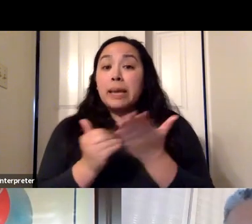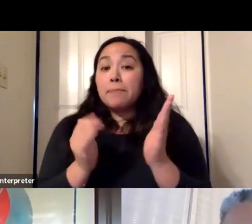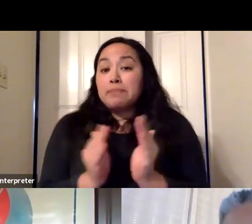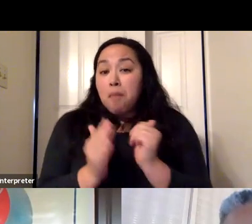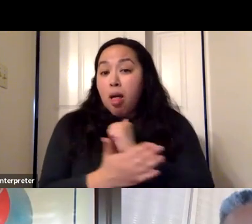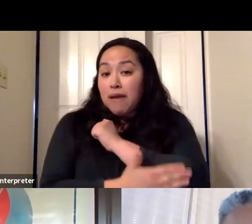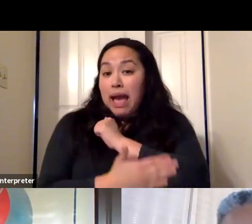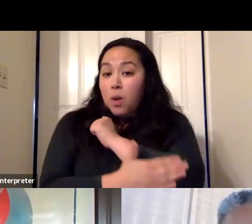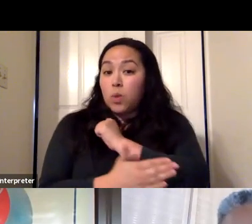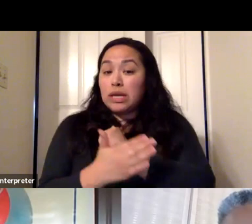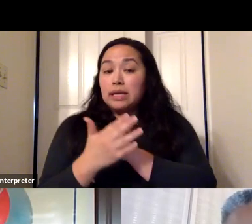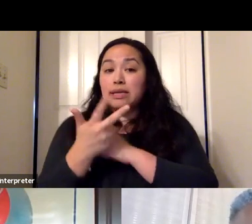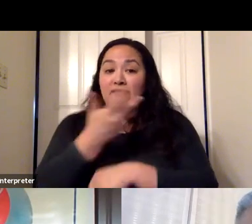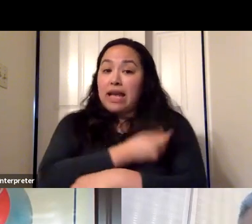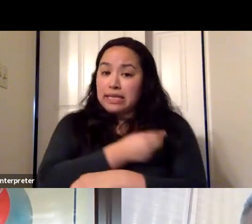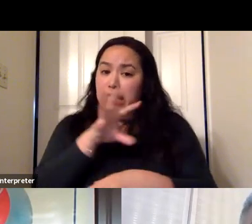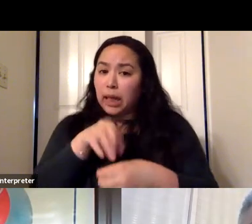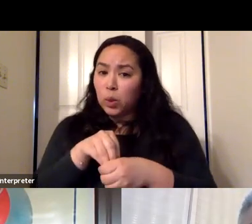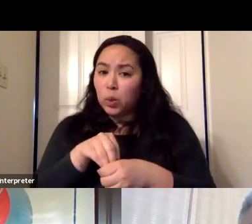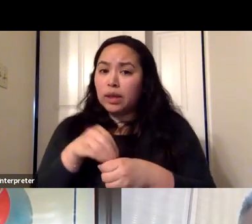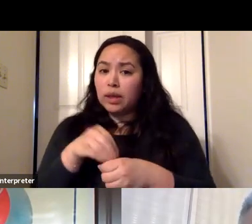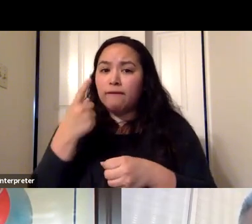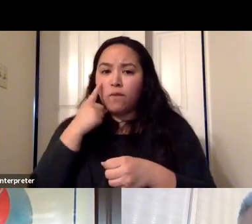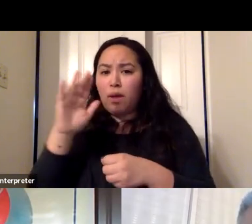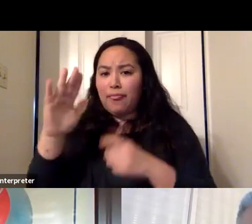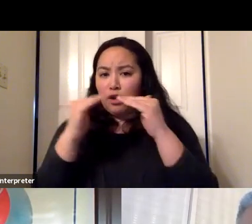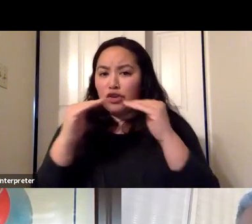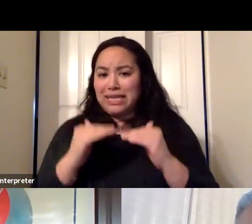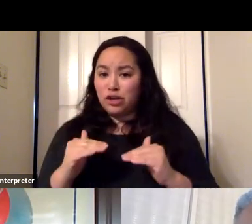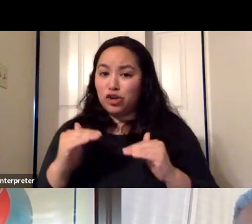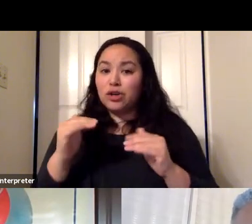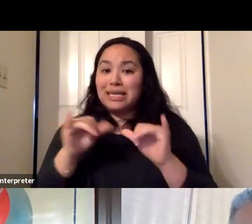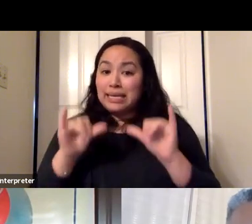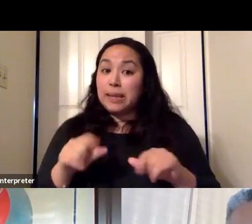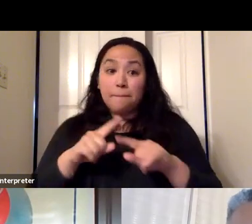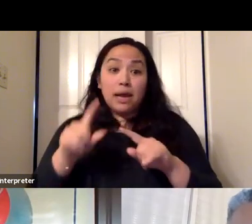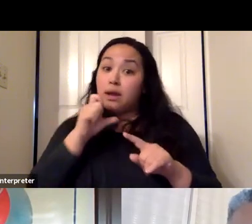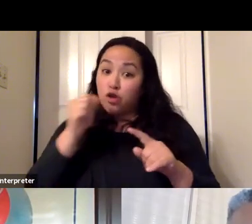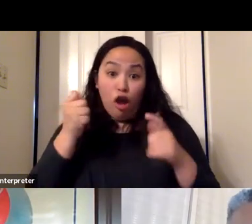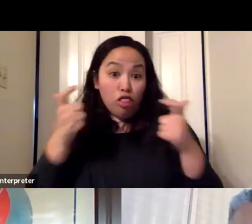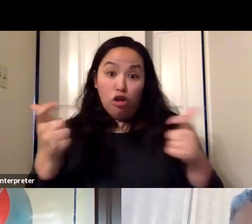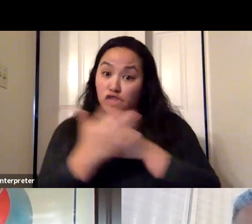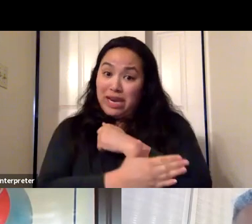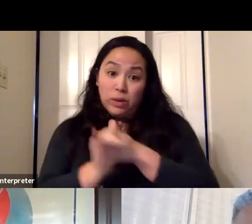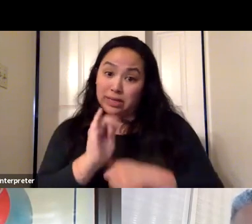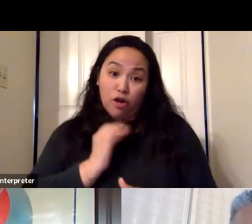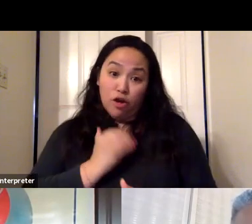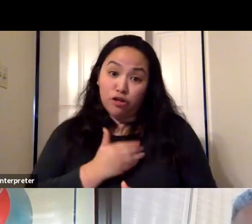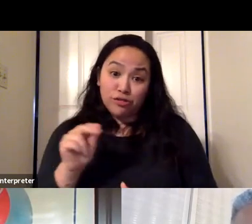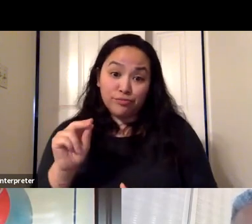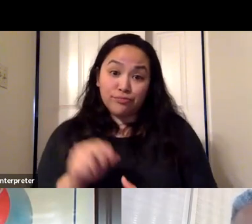vaccine is taken into account with the tier system, I believe, but but not in Alameda, not in large counties on Alameda county it's.